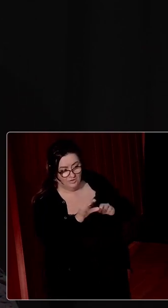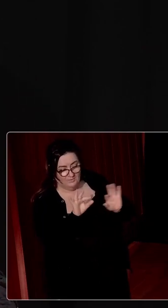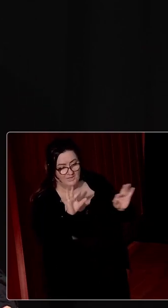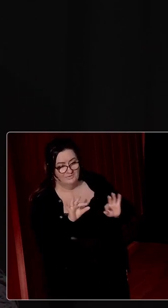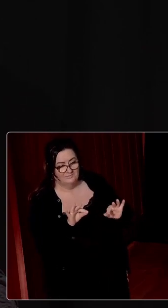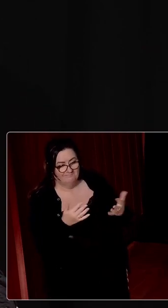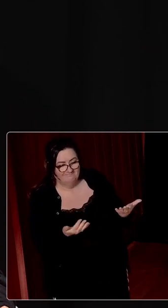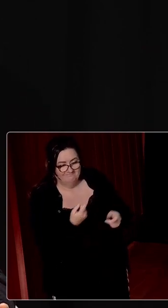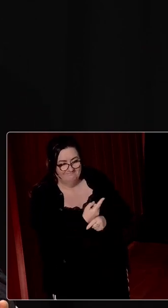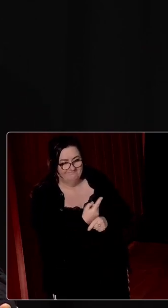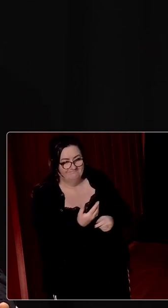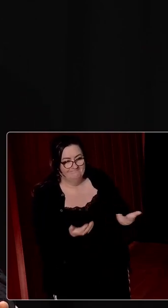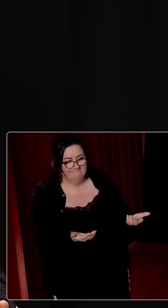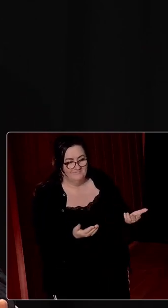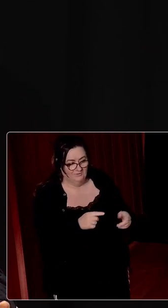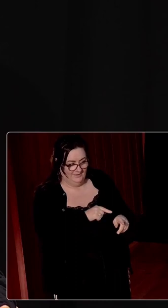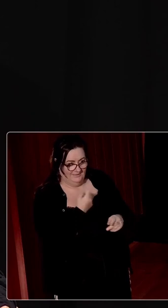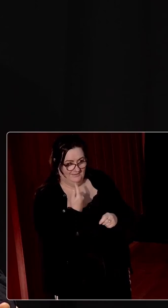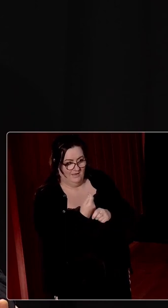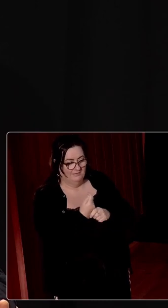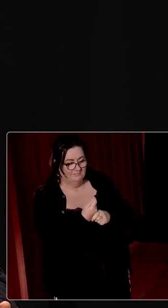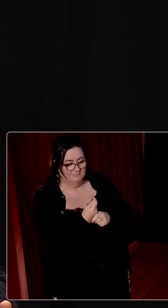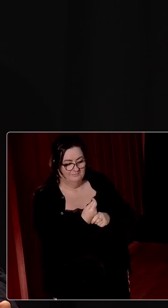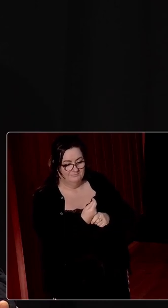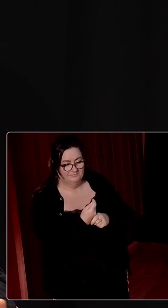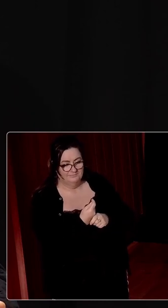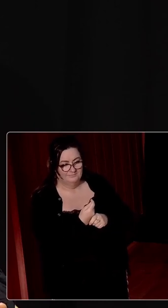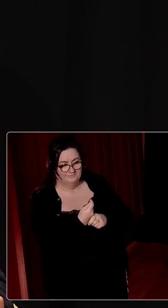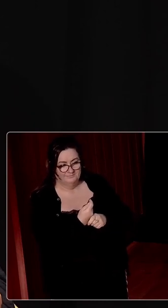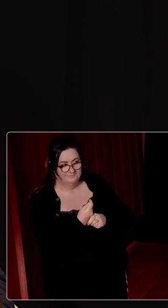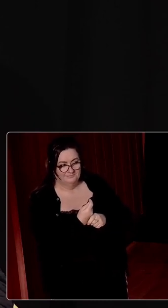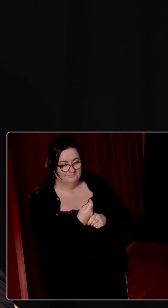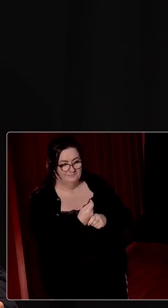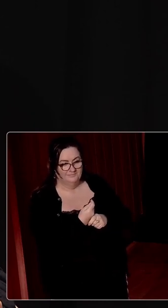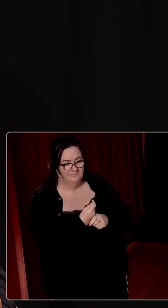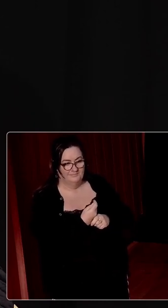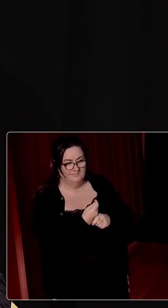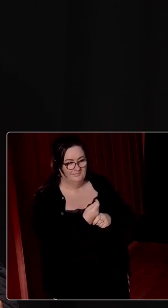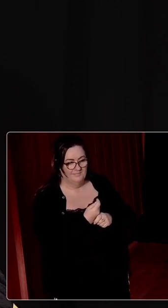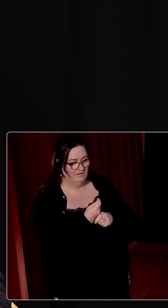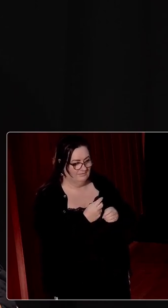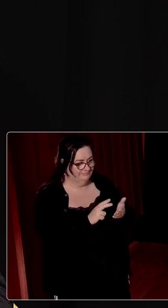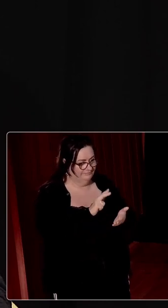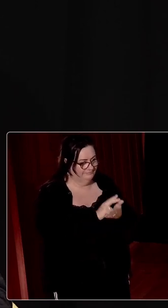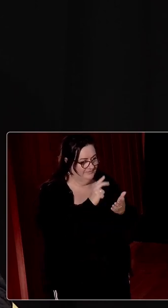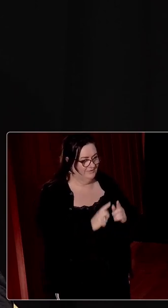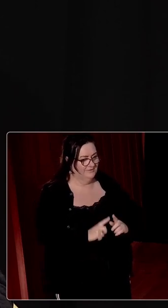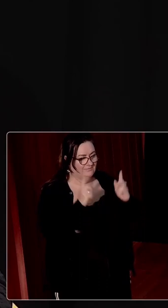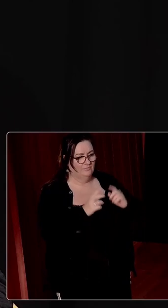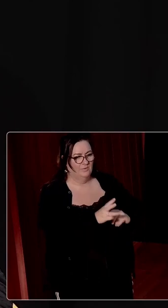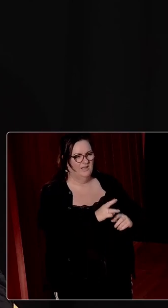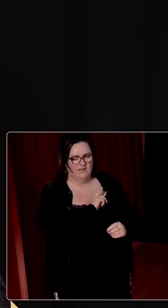alternative suggestions were there during the period we're talking about, there wasn't a blueprint for a completely different